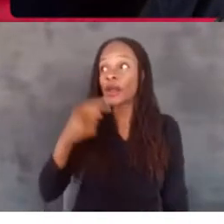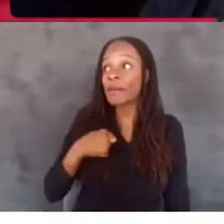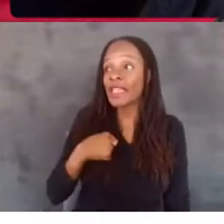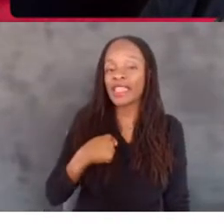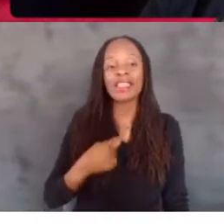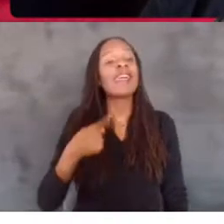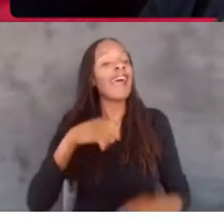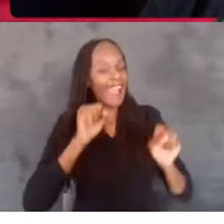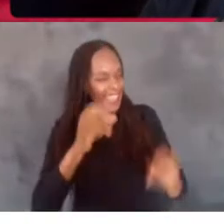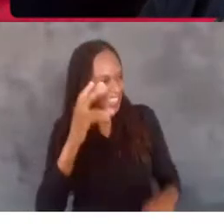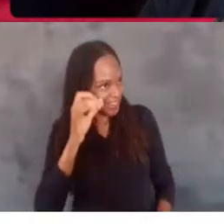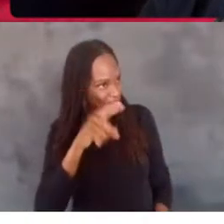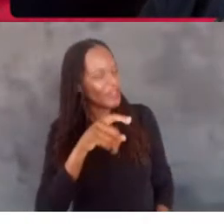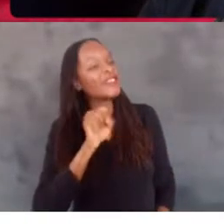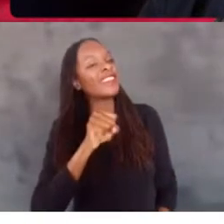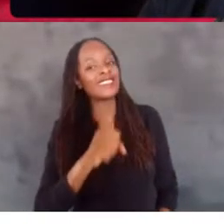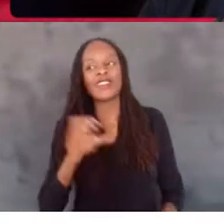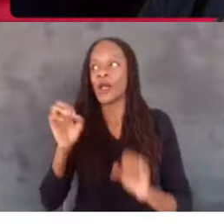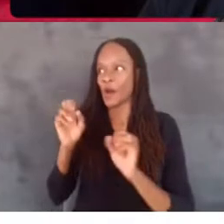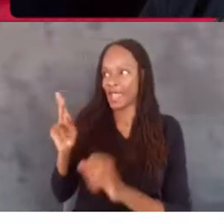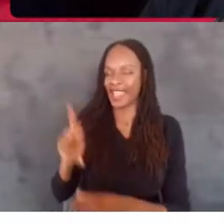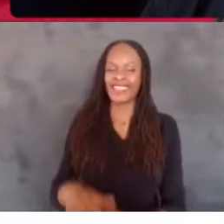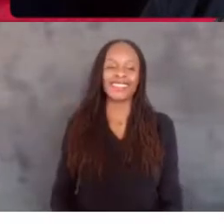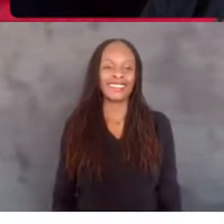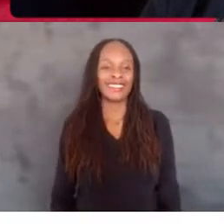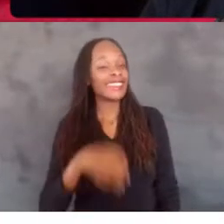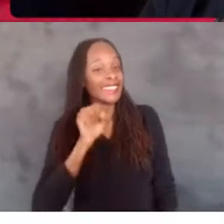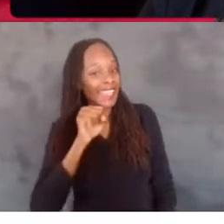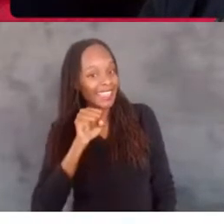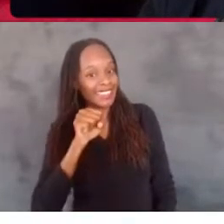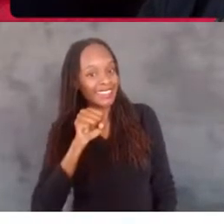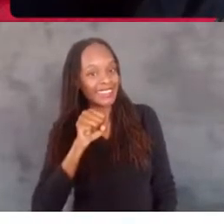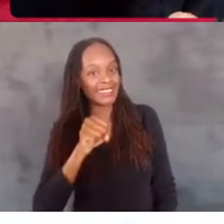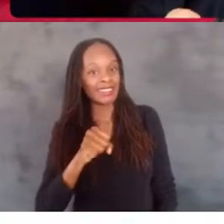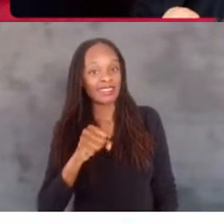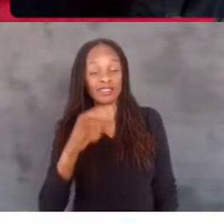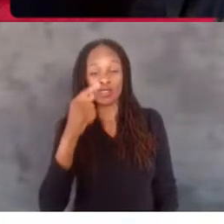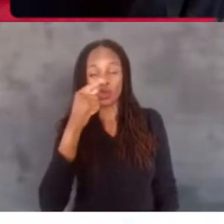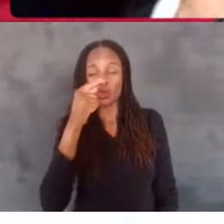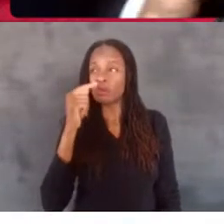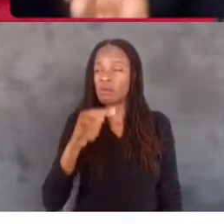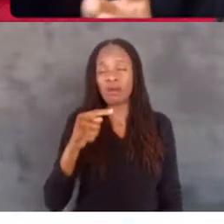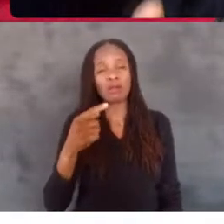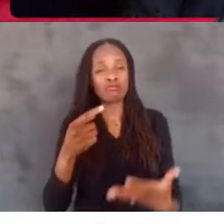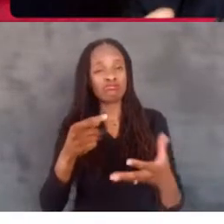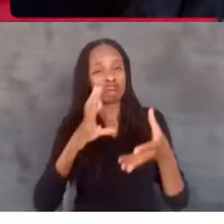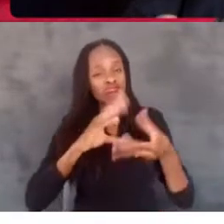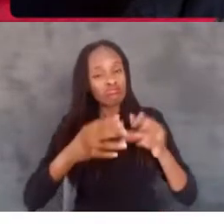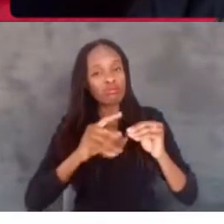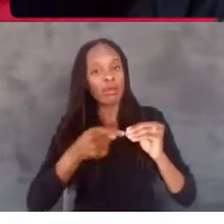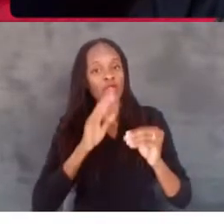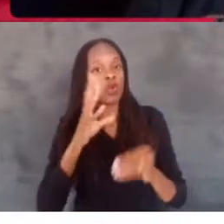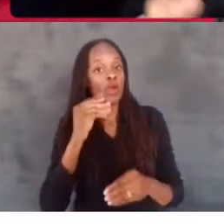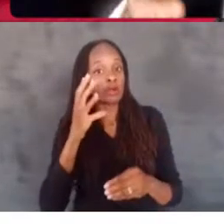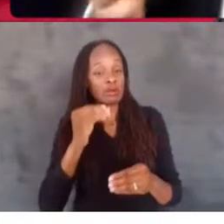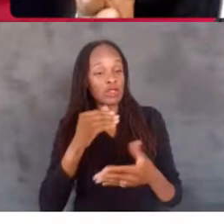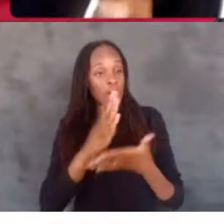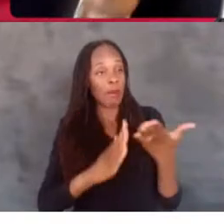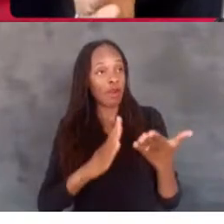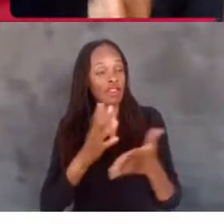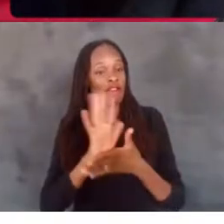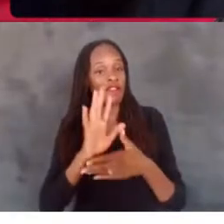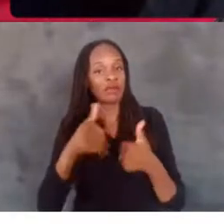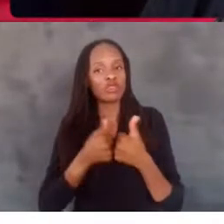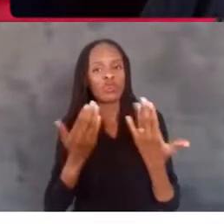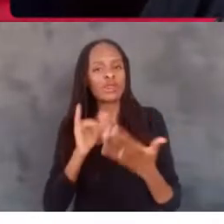I can hear you. Okay. Yes. Can you talk a little bit about your experience being part of the Film Challenge? What does